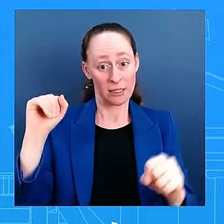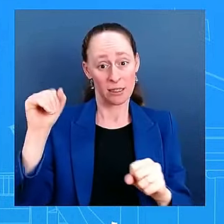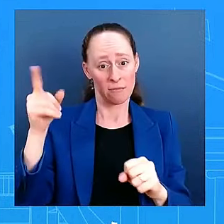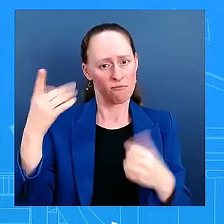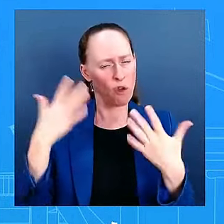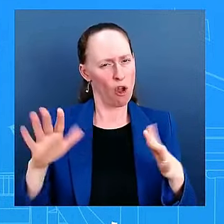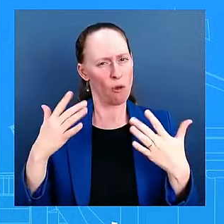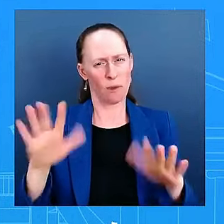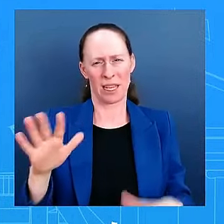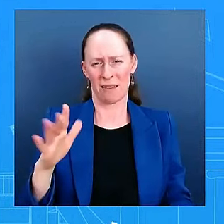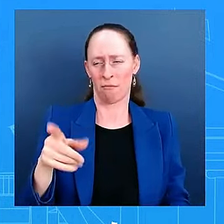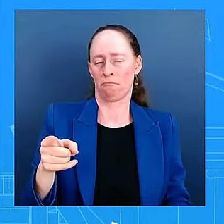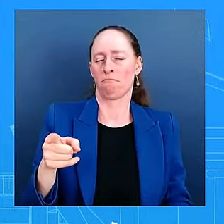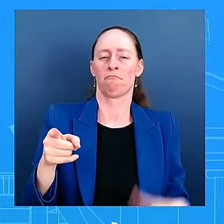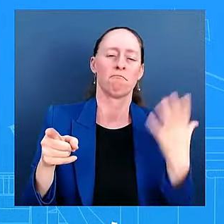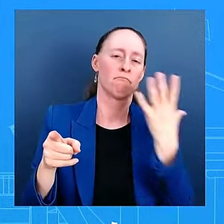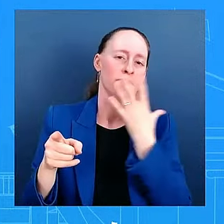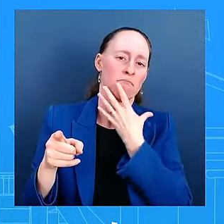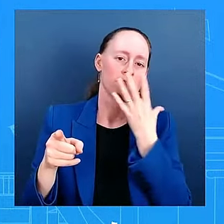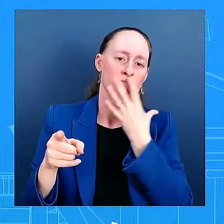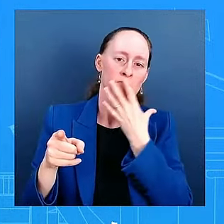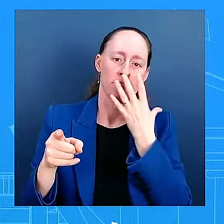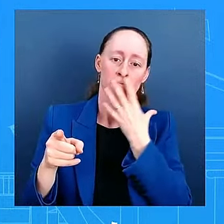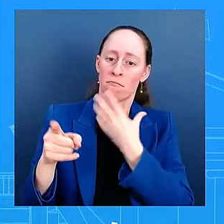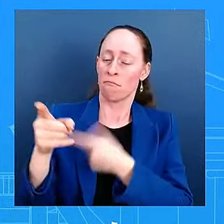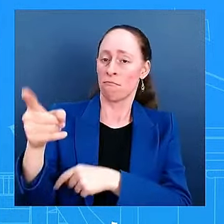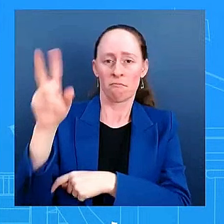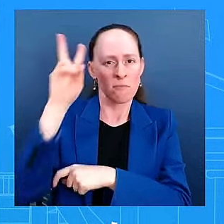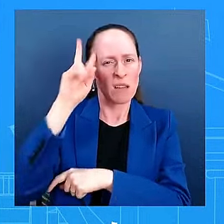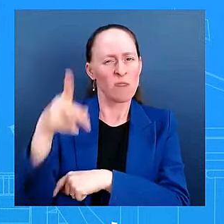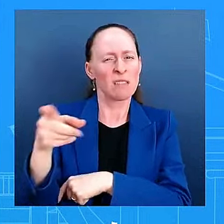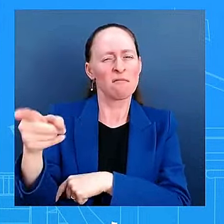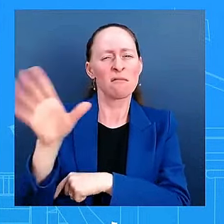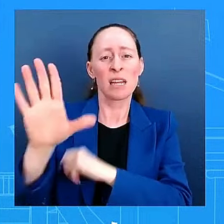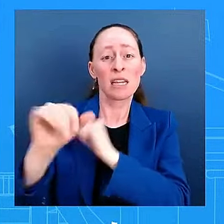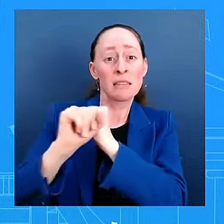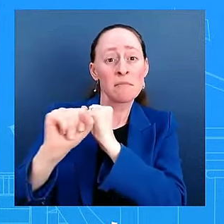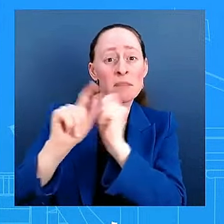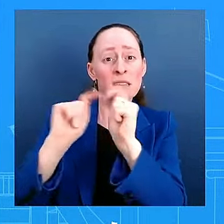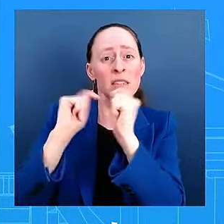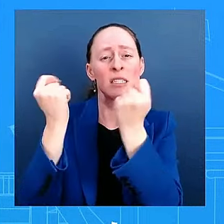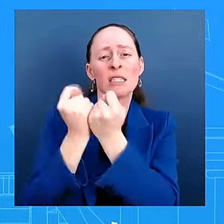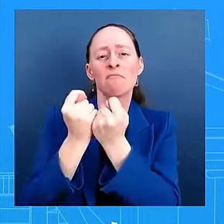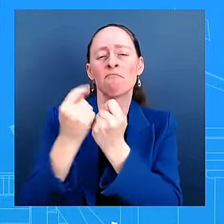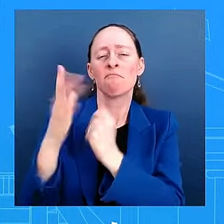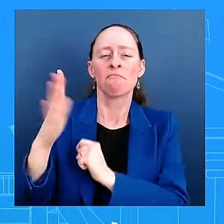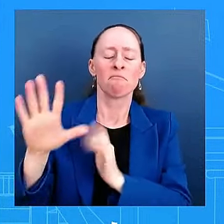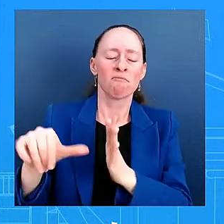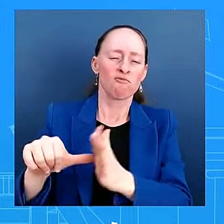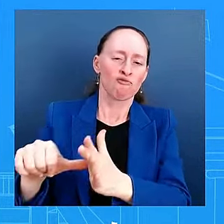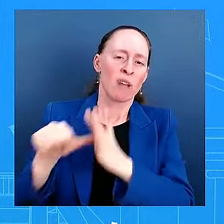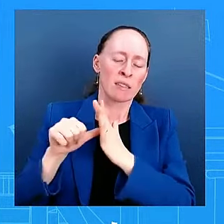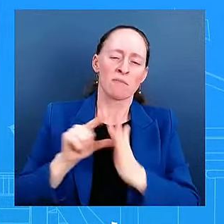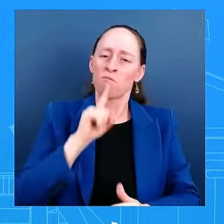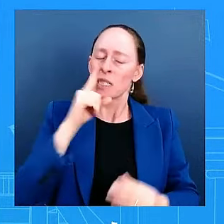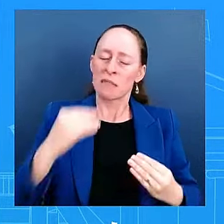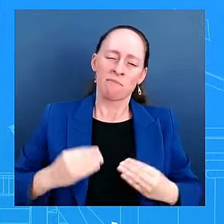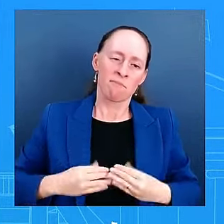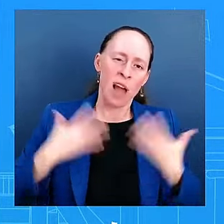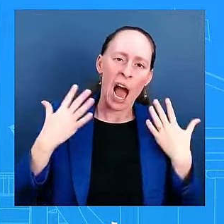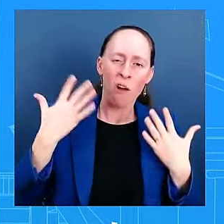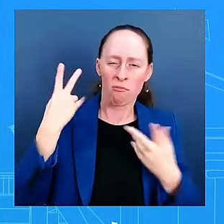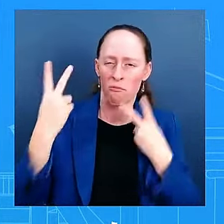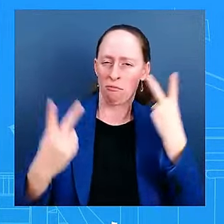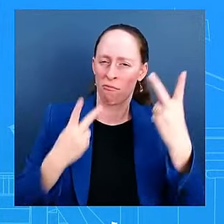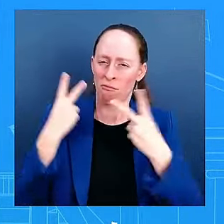campaign that the Vice President ran. And when he decided to pass the torch over to the Vice President, you